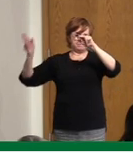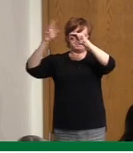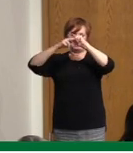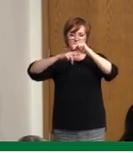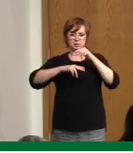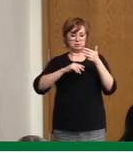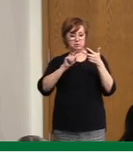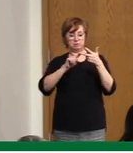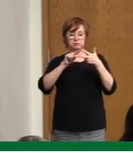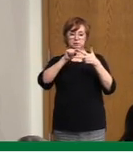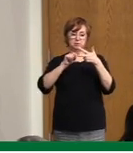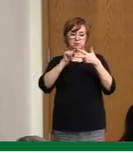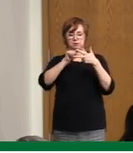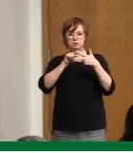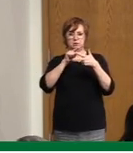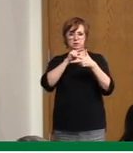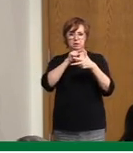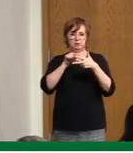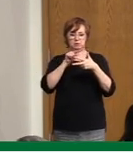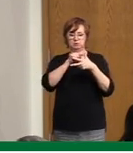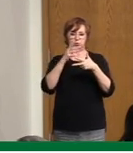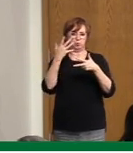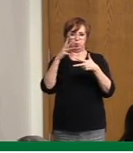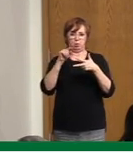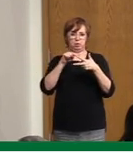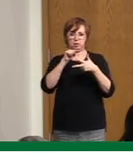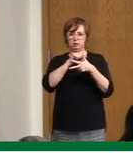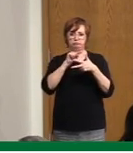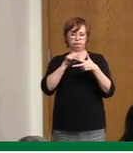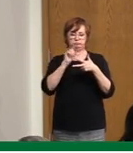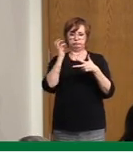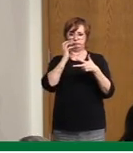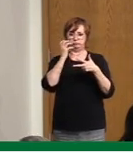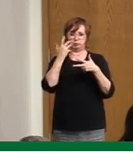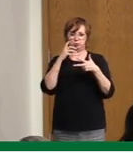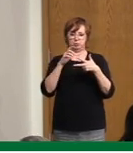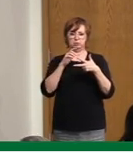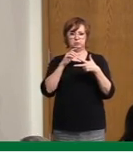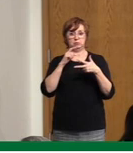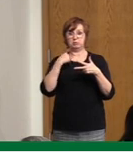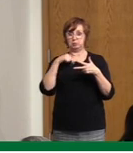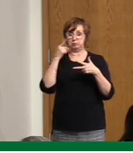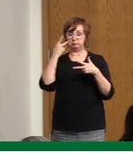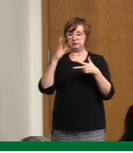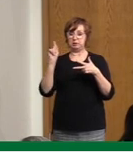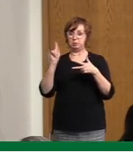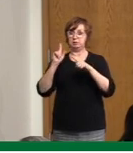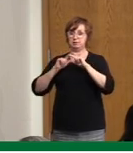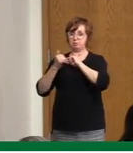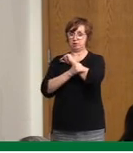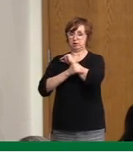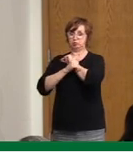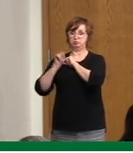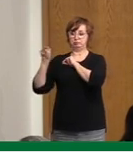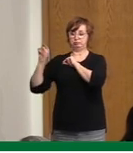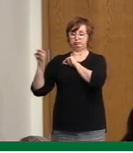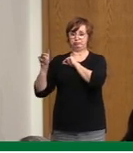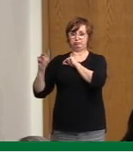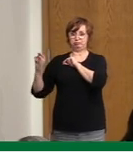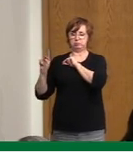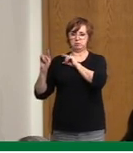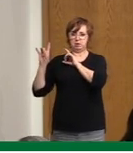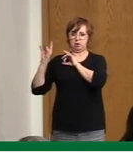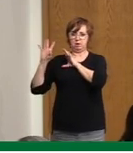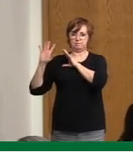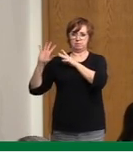or the mid-range scenario. We don't want to go there because, you some jurisdictions in world have seen that, and that has been totally